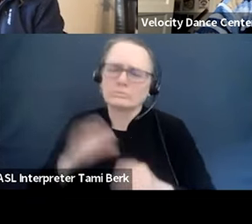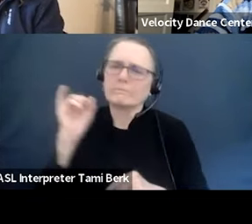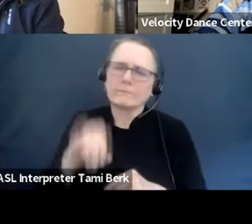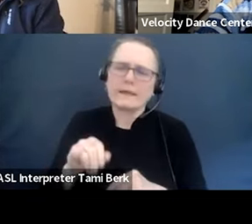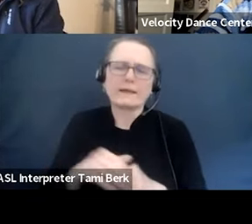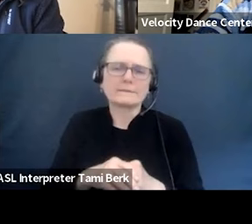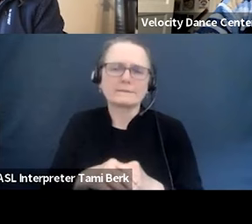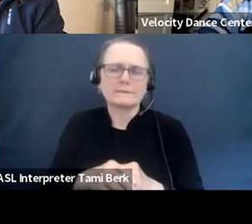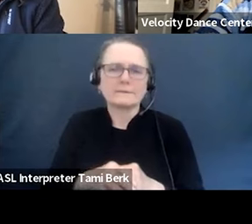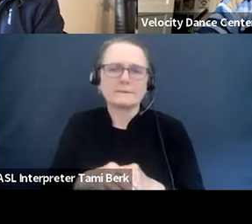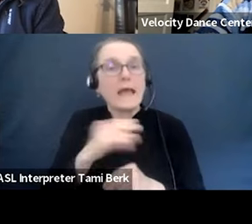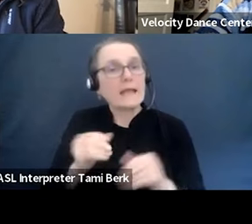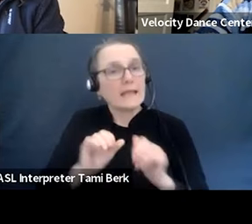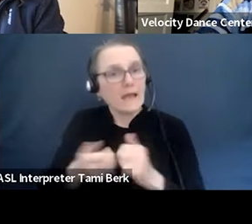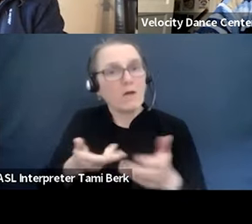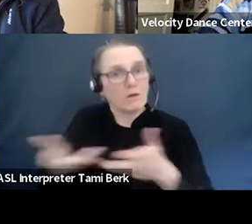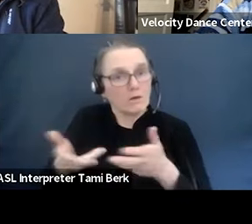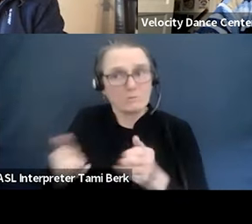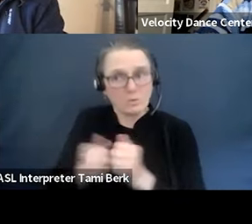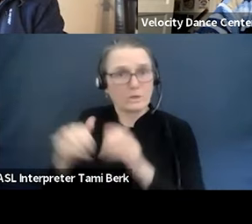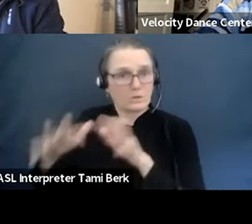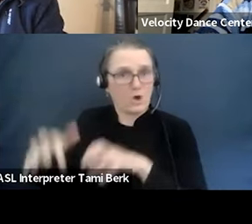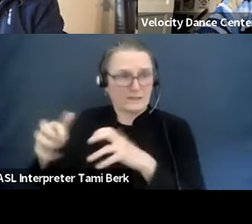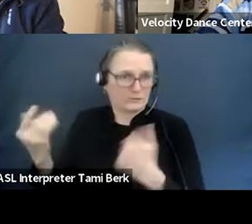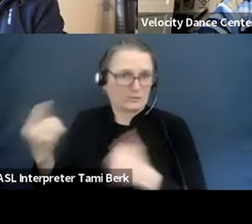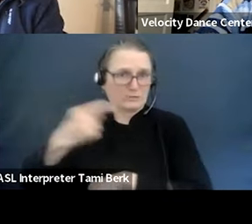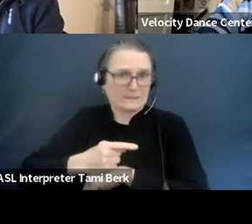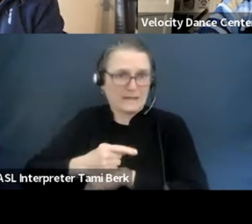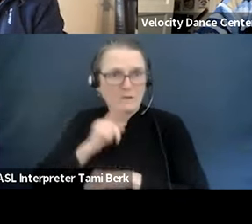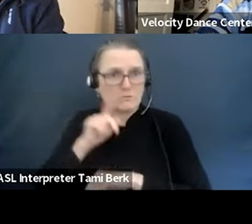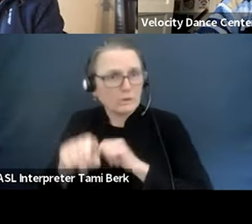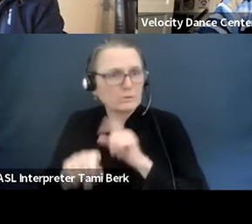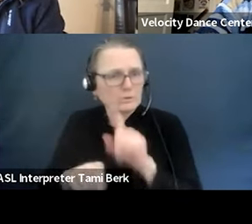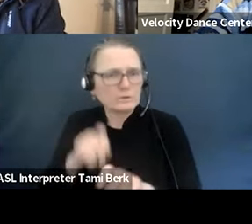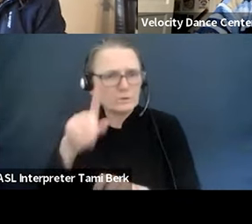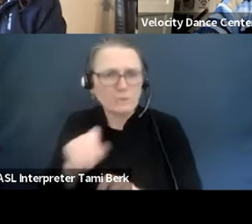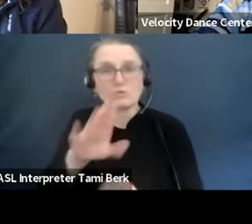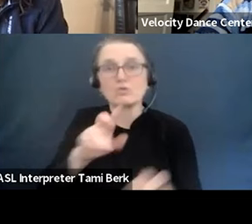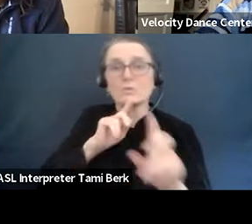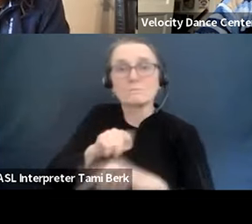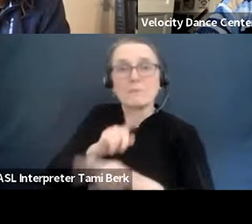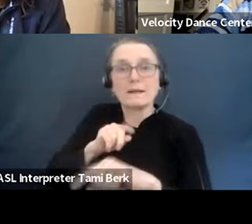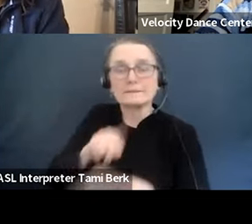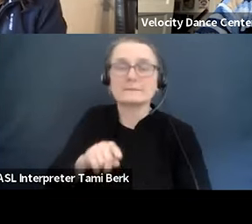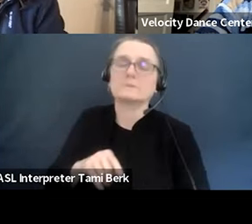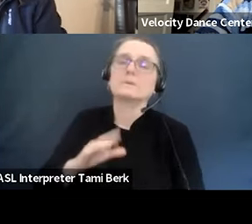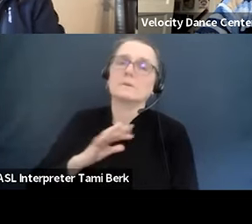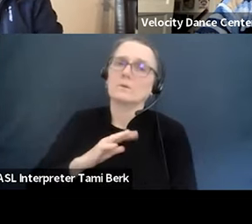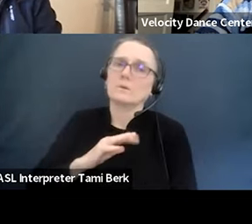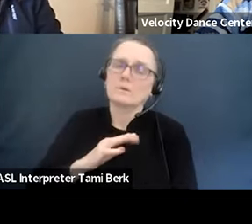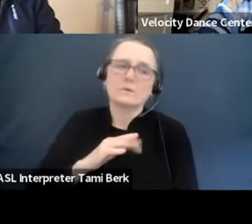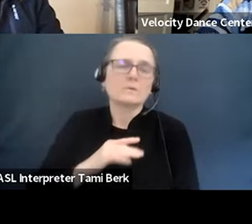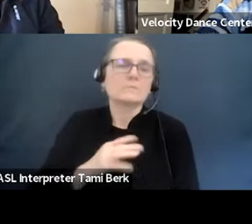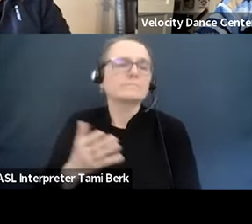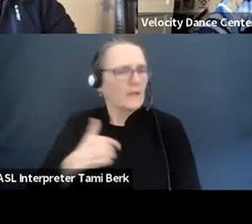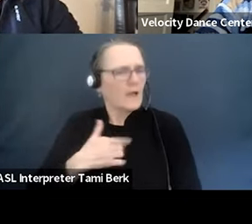and the way that it is forward-looking, it's intelligent, and hopefully with our help at, at Arts Fund, it is more informed. I